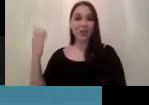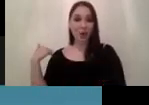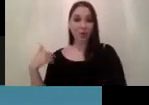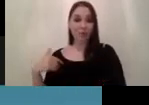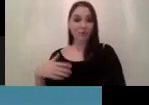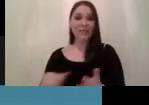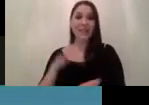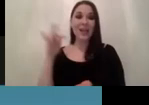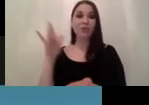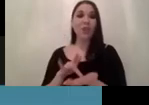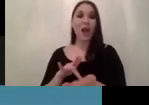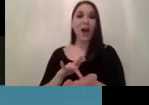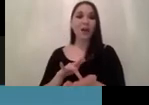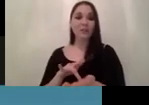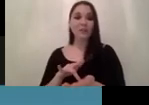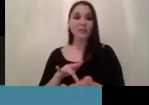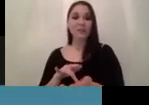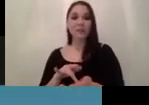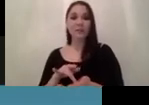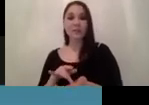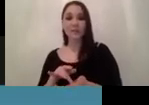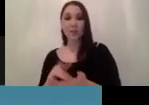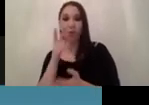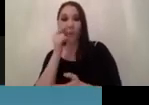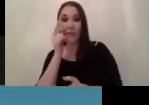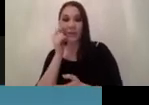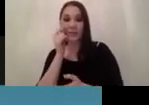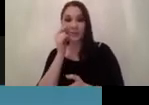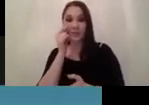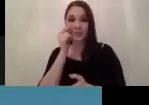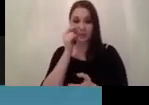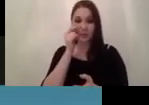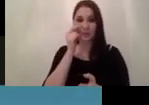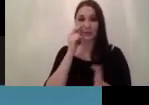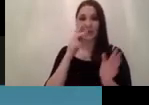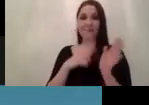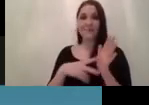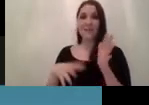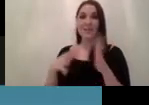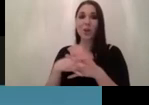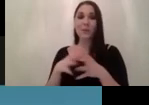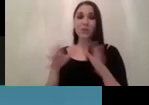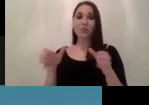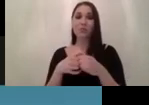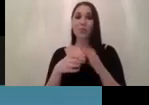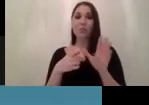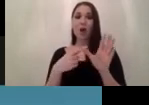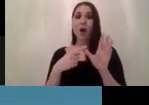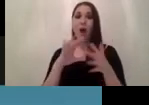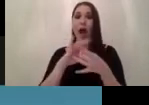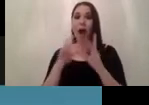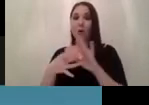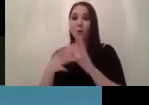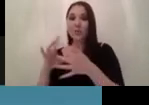centralizing the software development comp competencies of vw group they produce cars like audi cars porsche cars vw